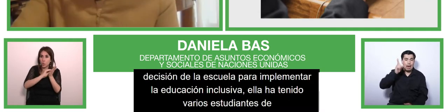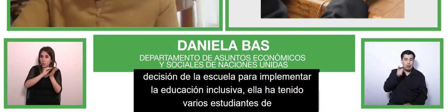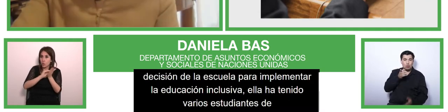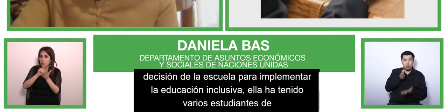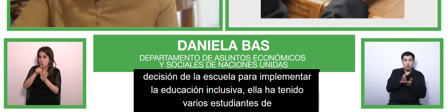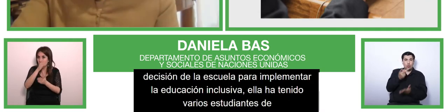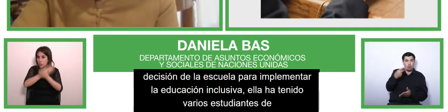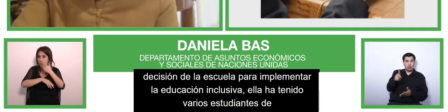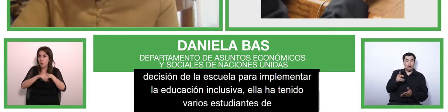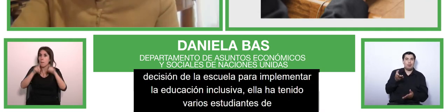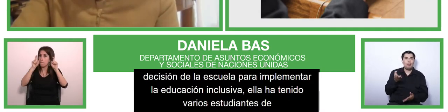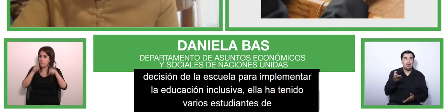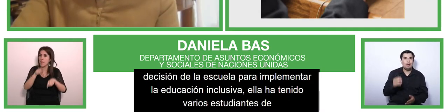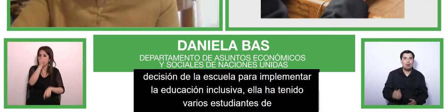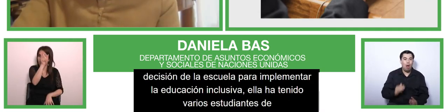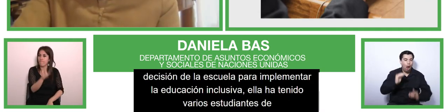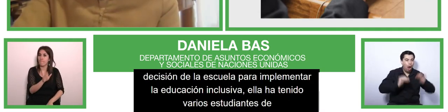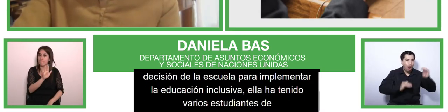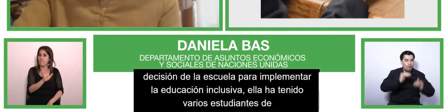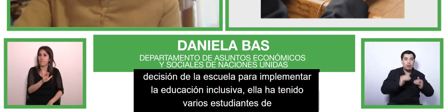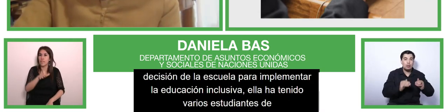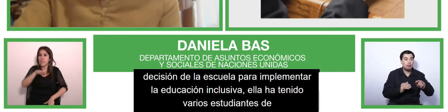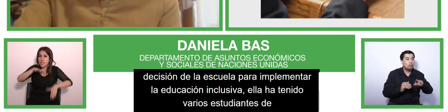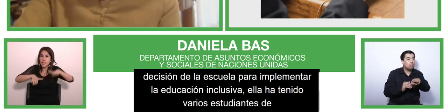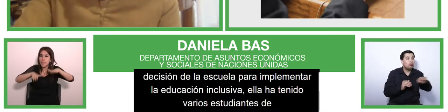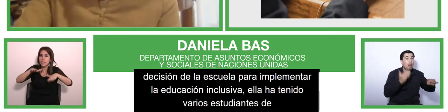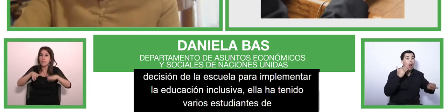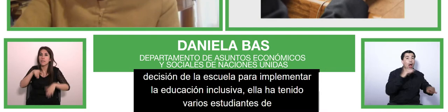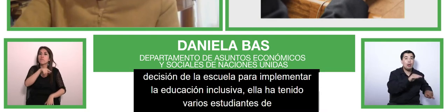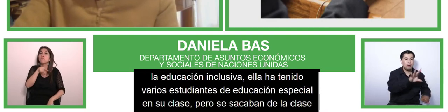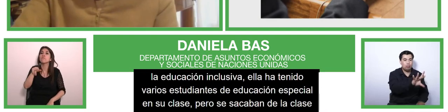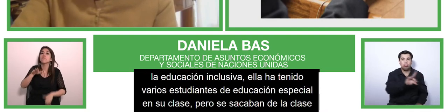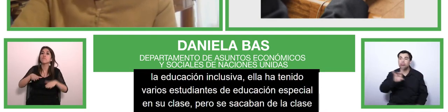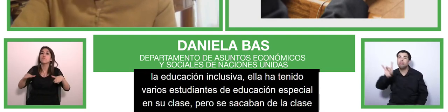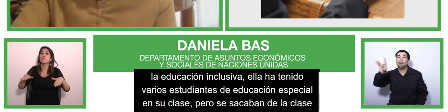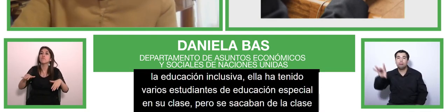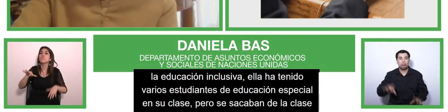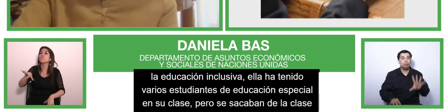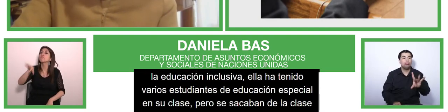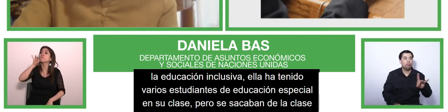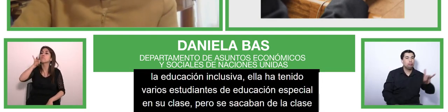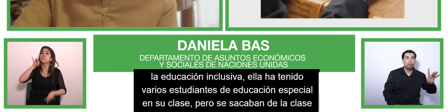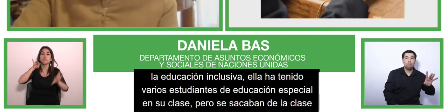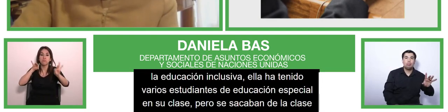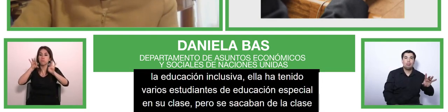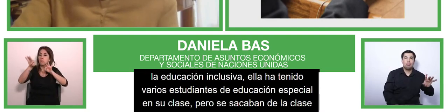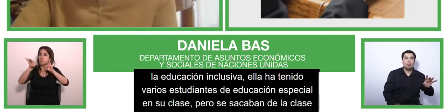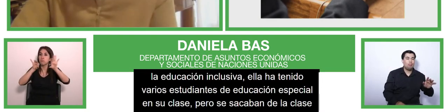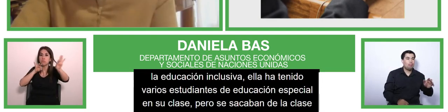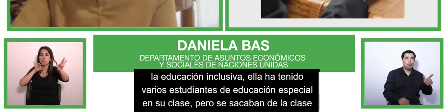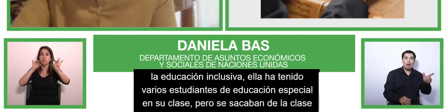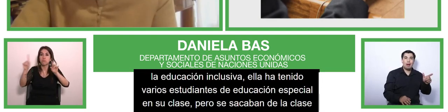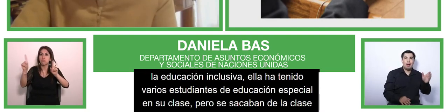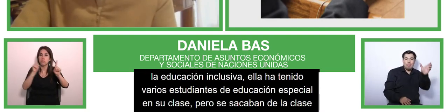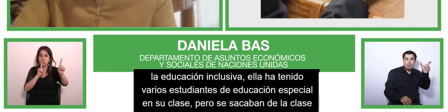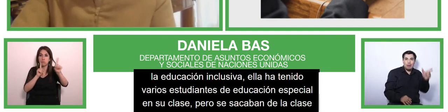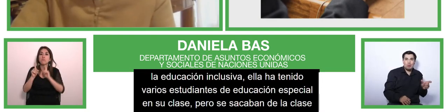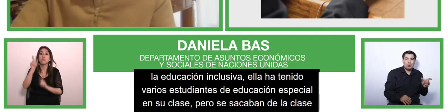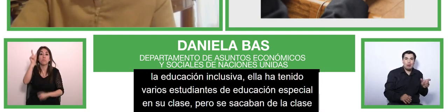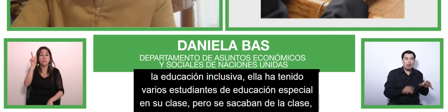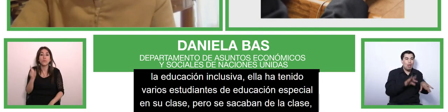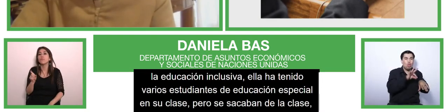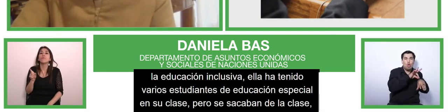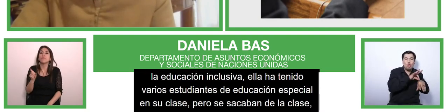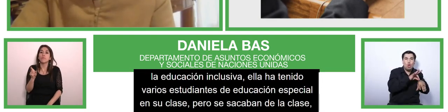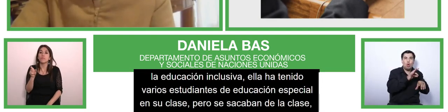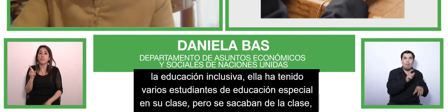with specialists or just joined for activities like art music lunch and sometimes for